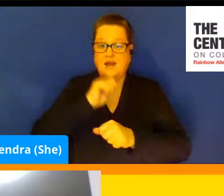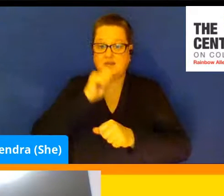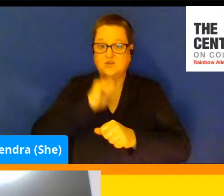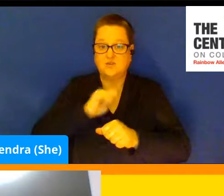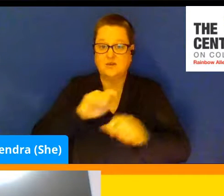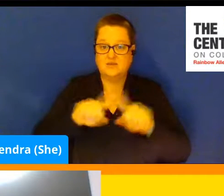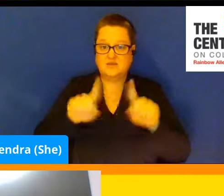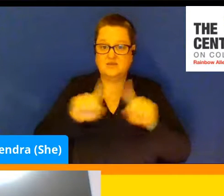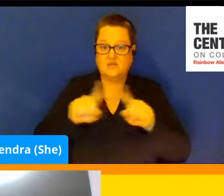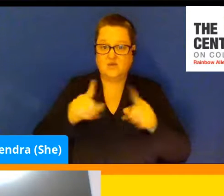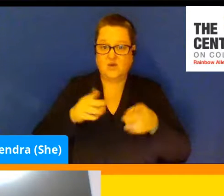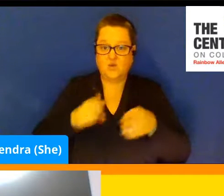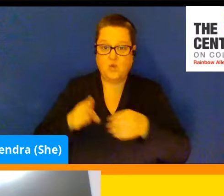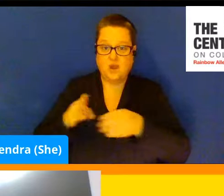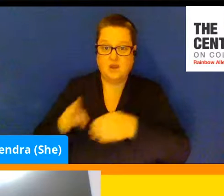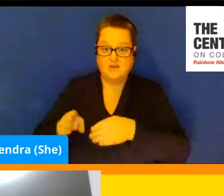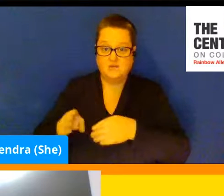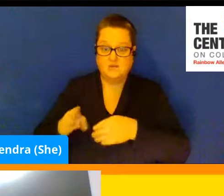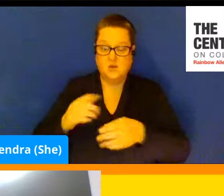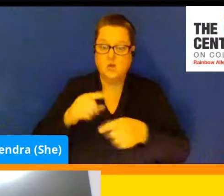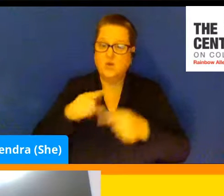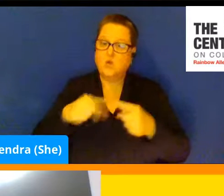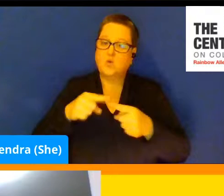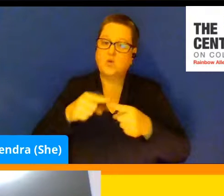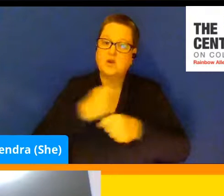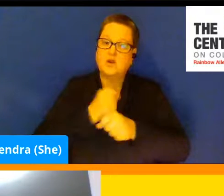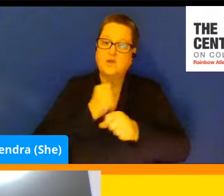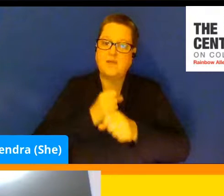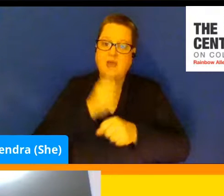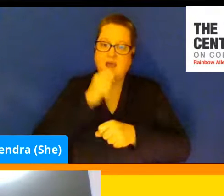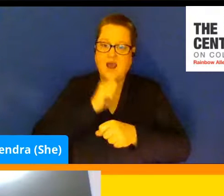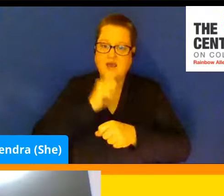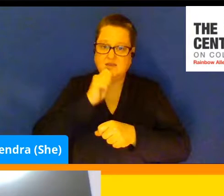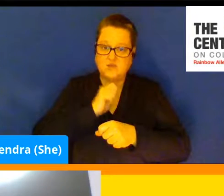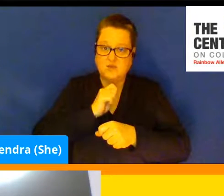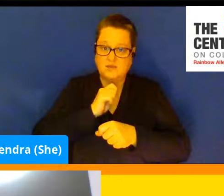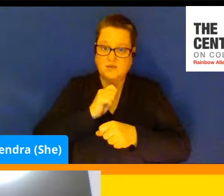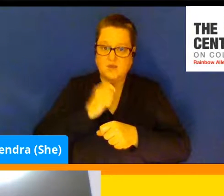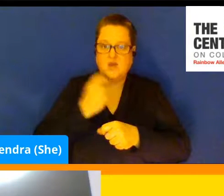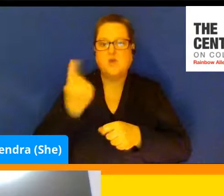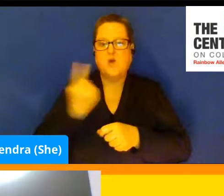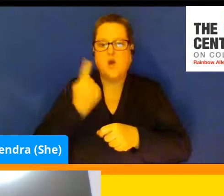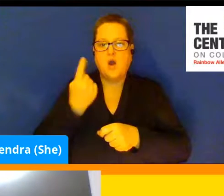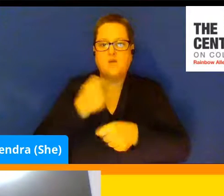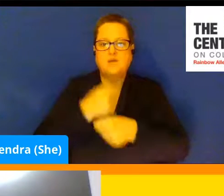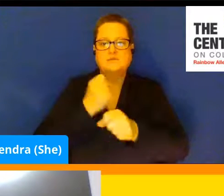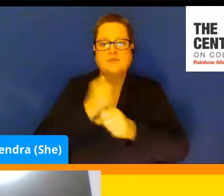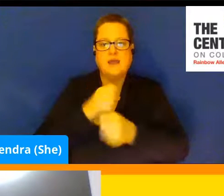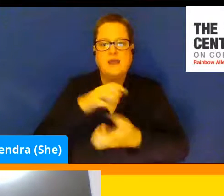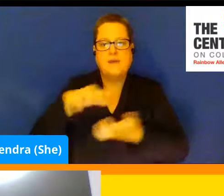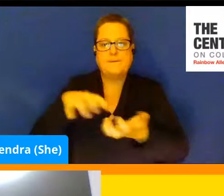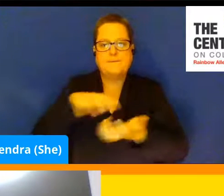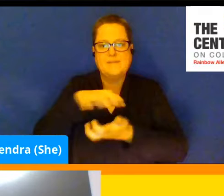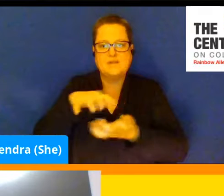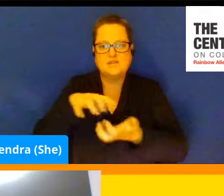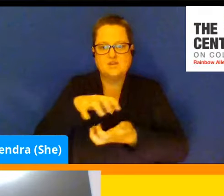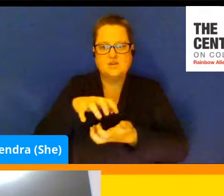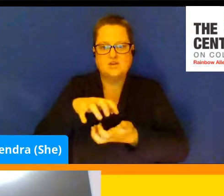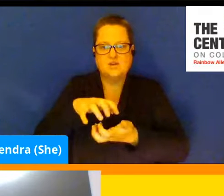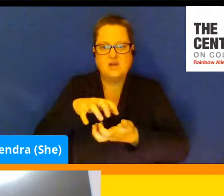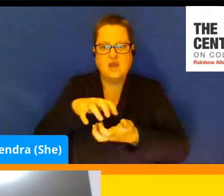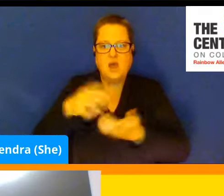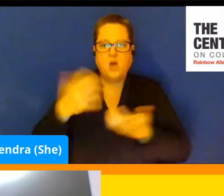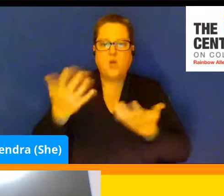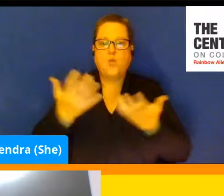when you make ice cream, you make some kind of mixture like this. And what an ice cream maker does